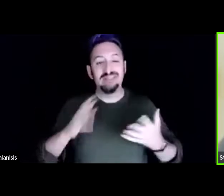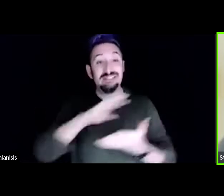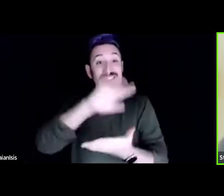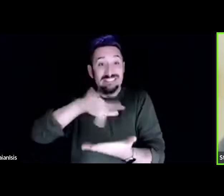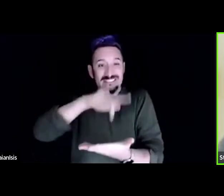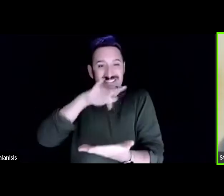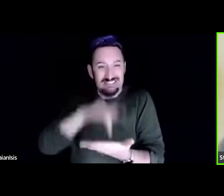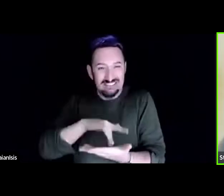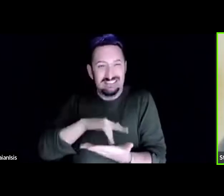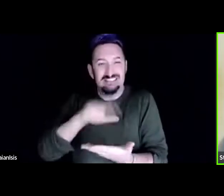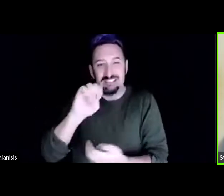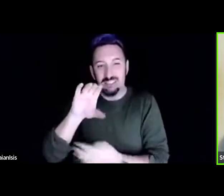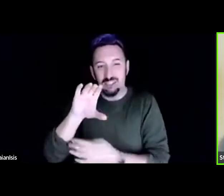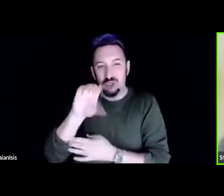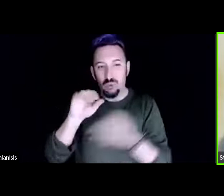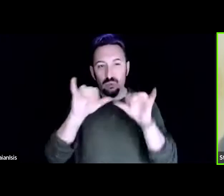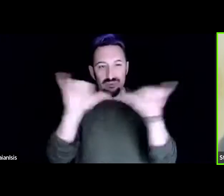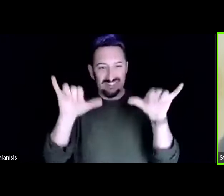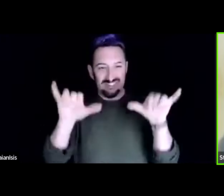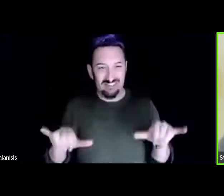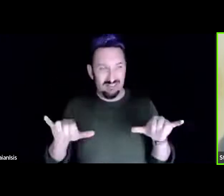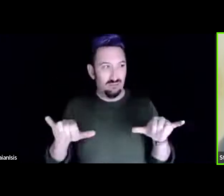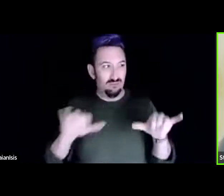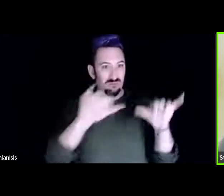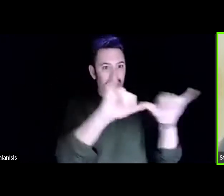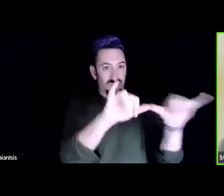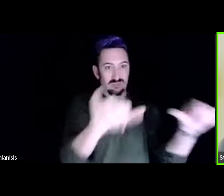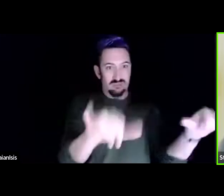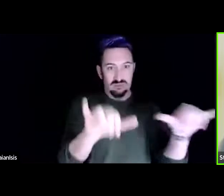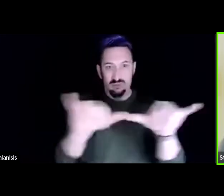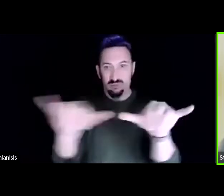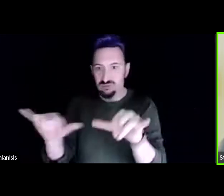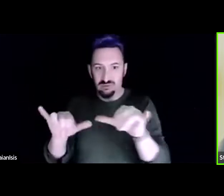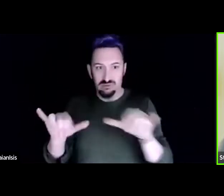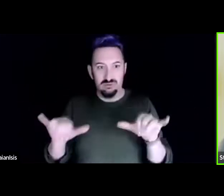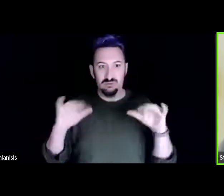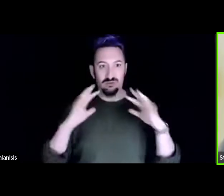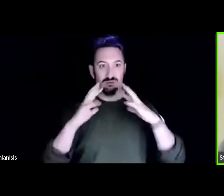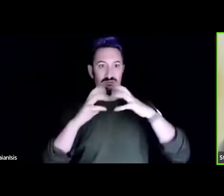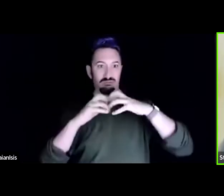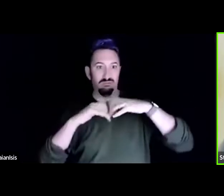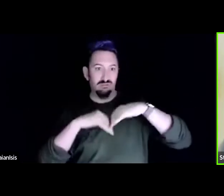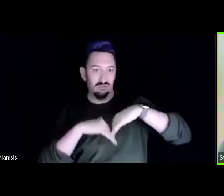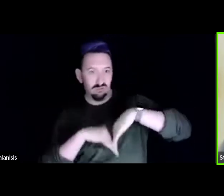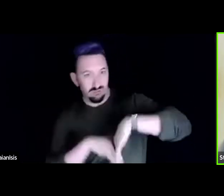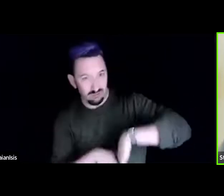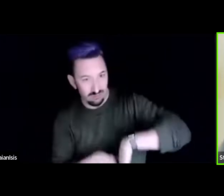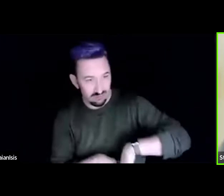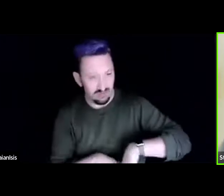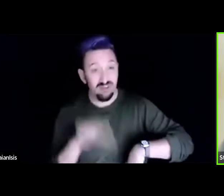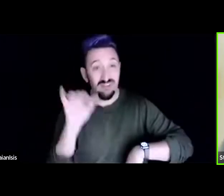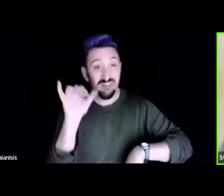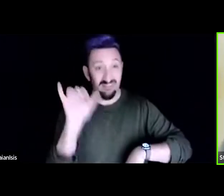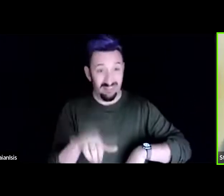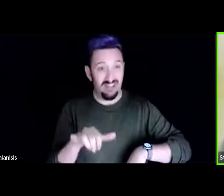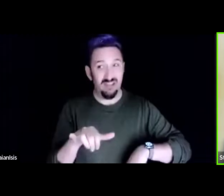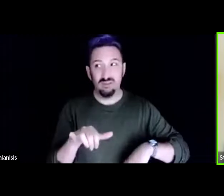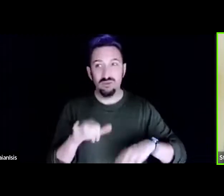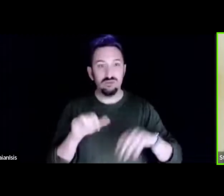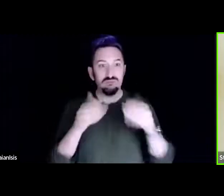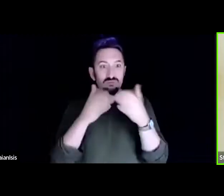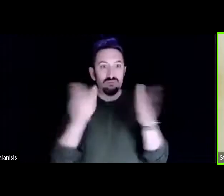answer to it is massive ecosystem regeneration on a global scale. And the